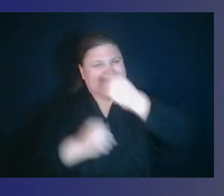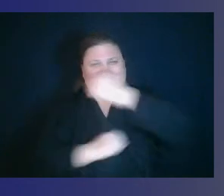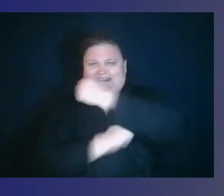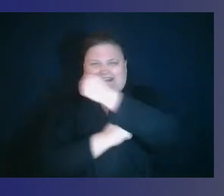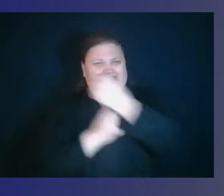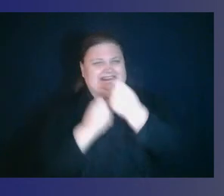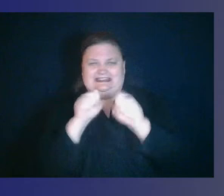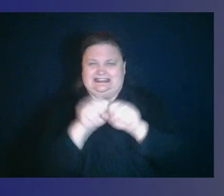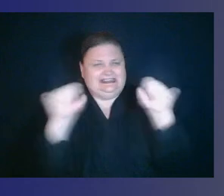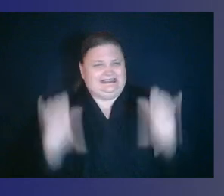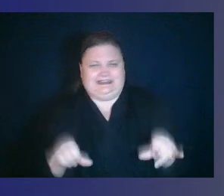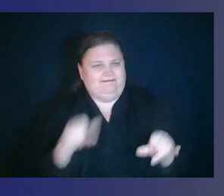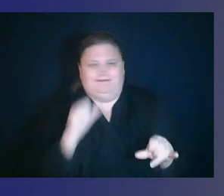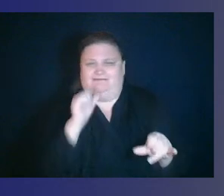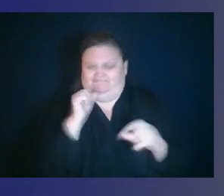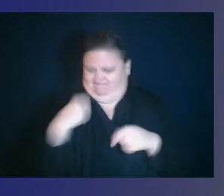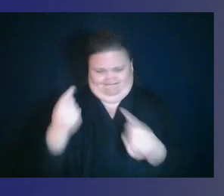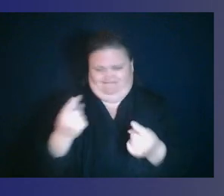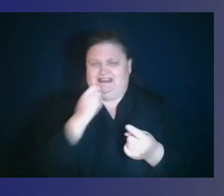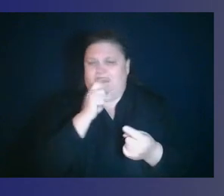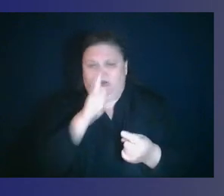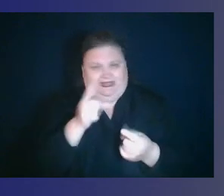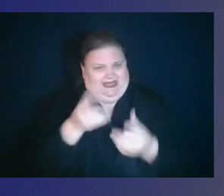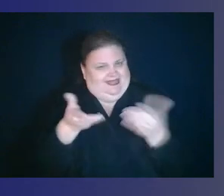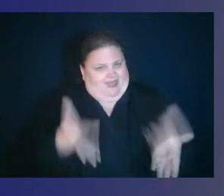hasn't been there, right, from the beginning.